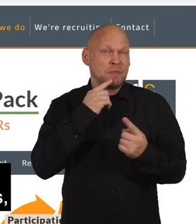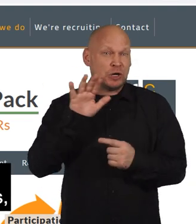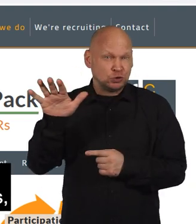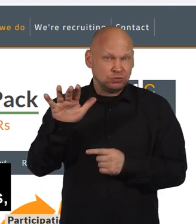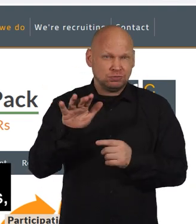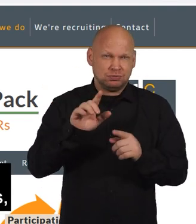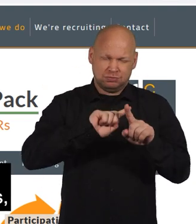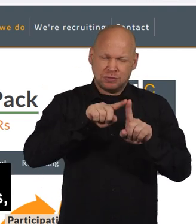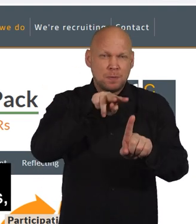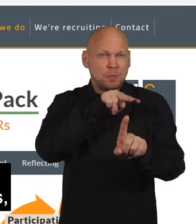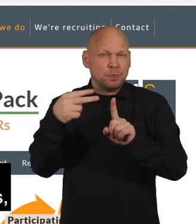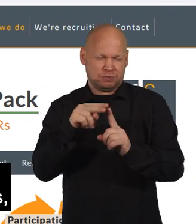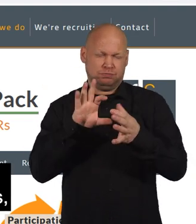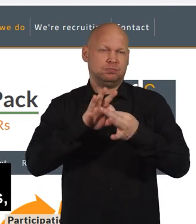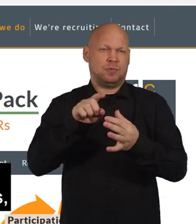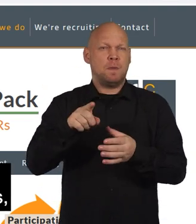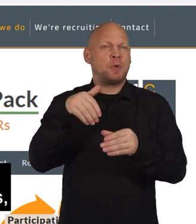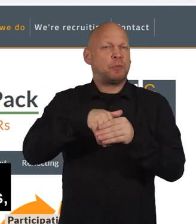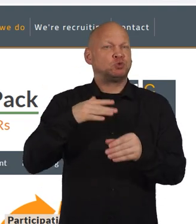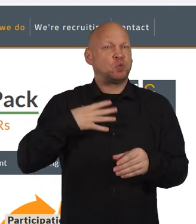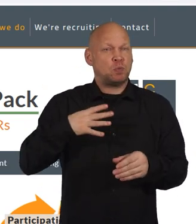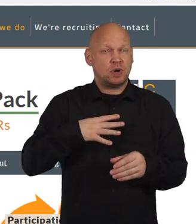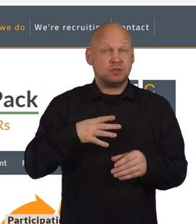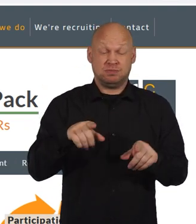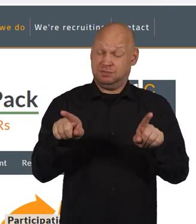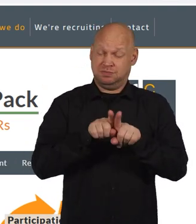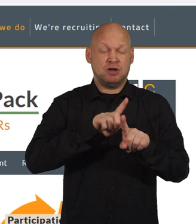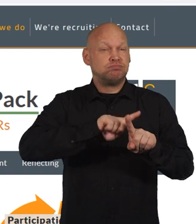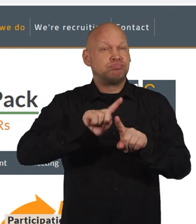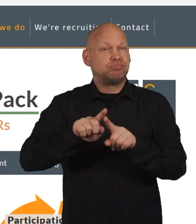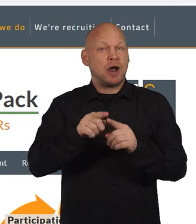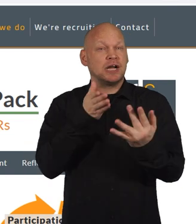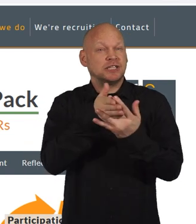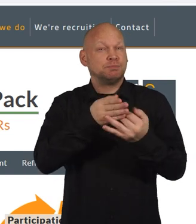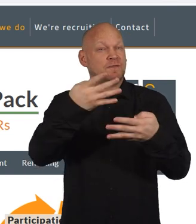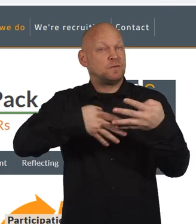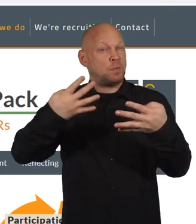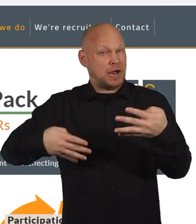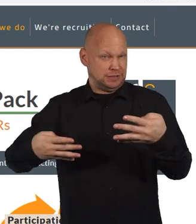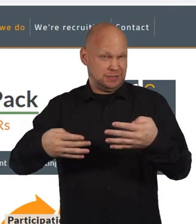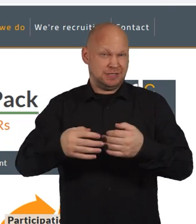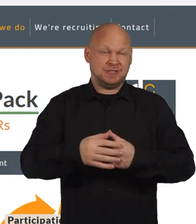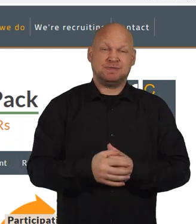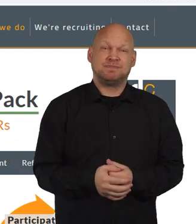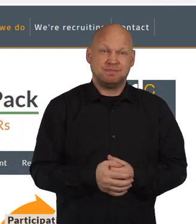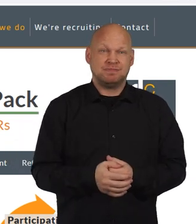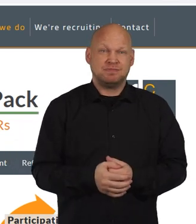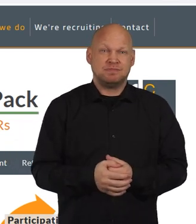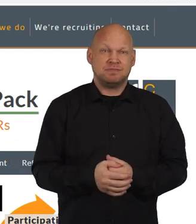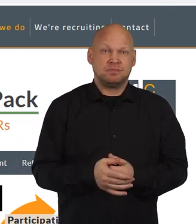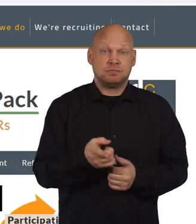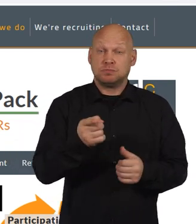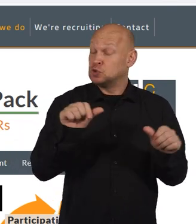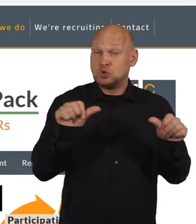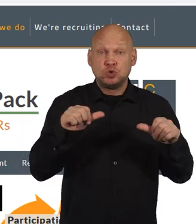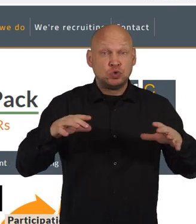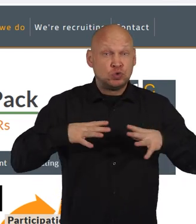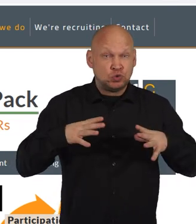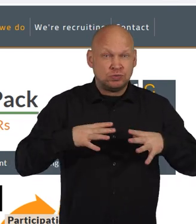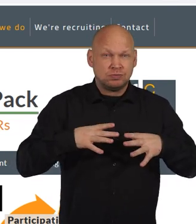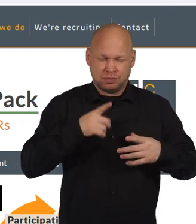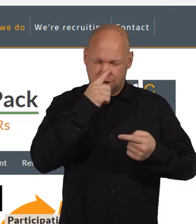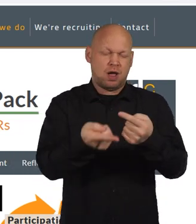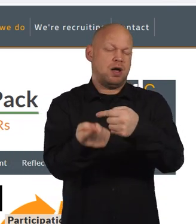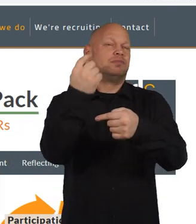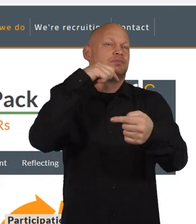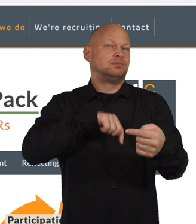information on different aspects of participation requests, including in accessible formats. And if you haven't already,